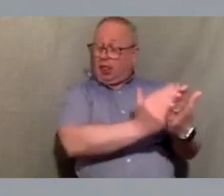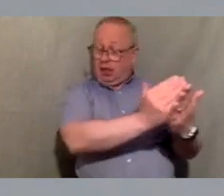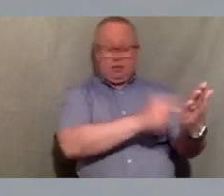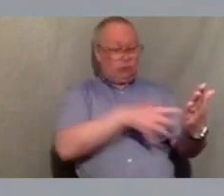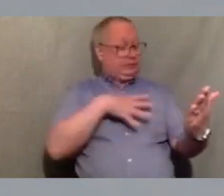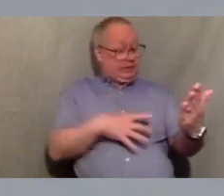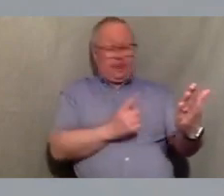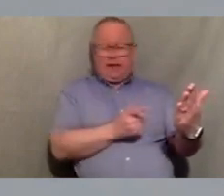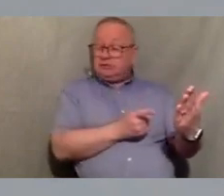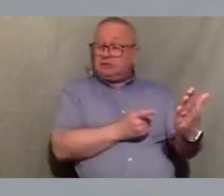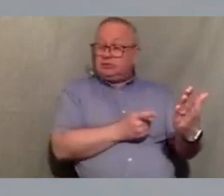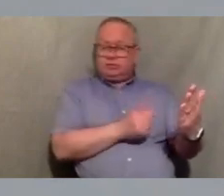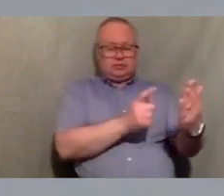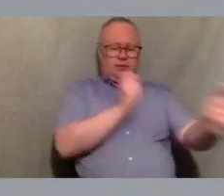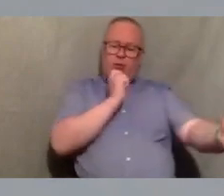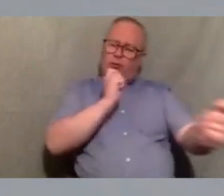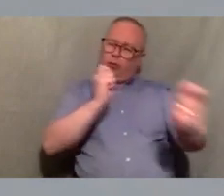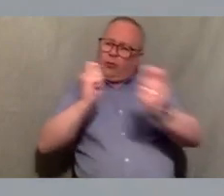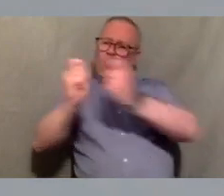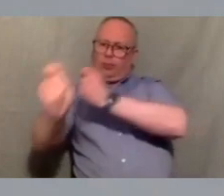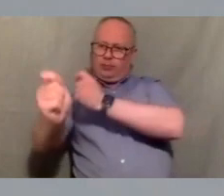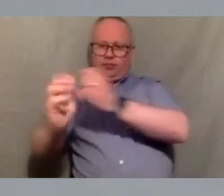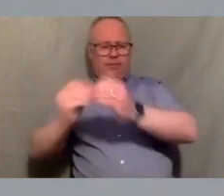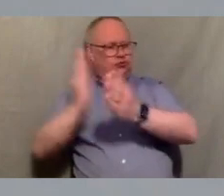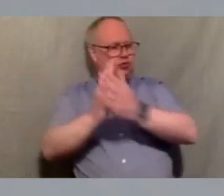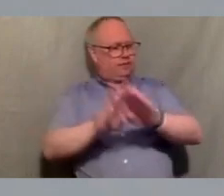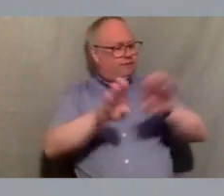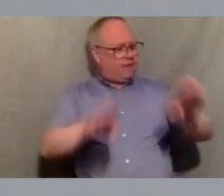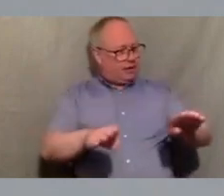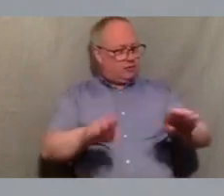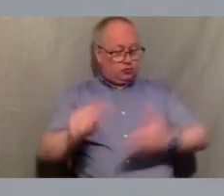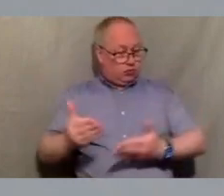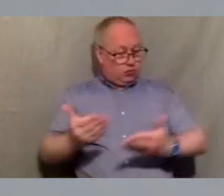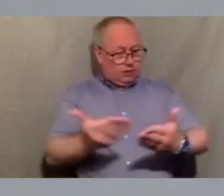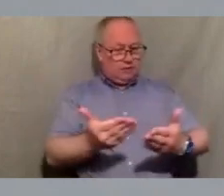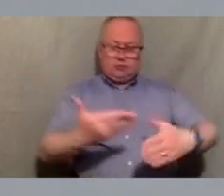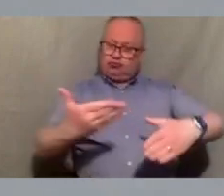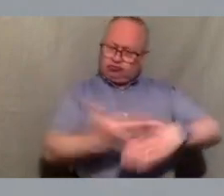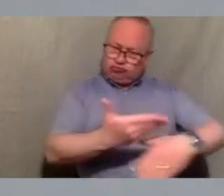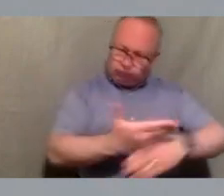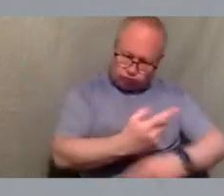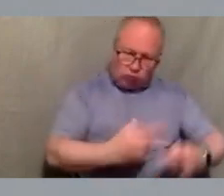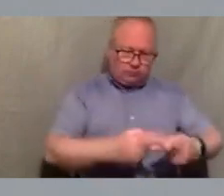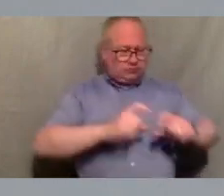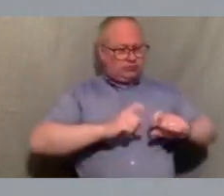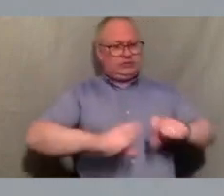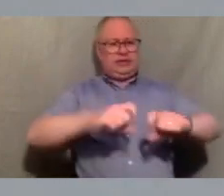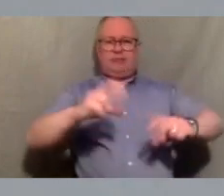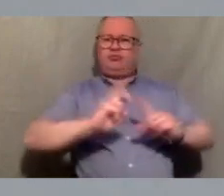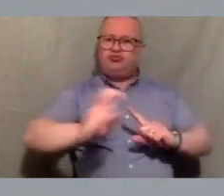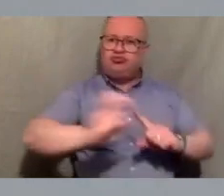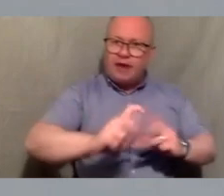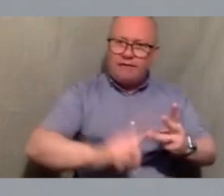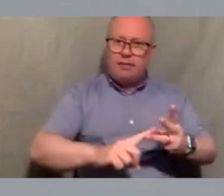to make that transformation a just one whether it's jobs and sustainable travel renewable heat affordable